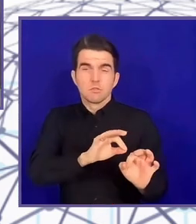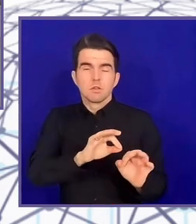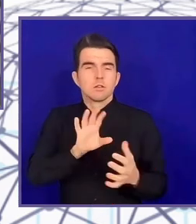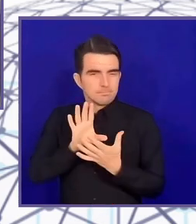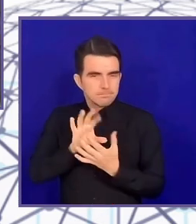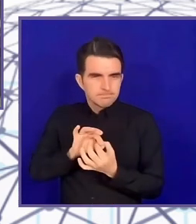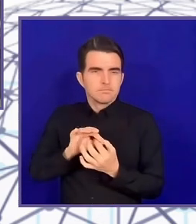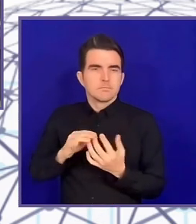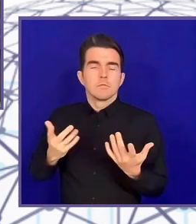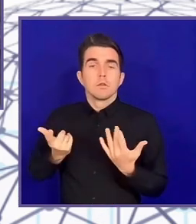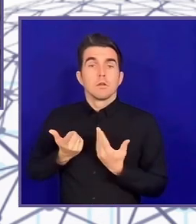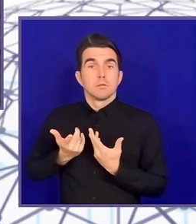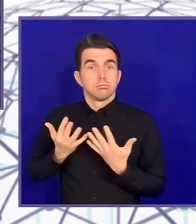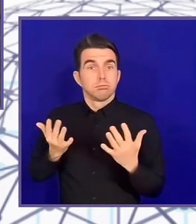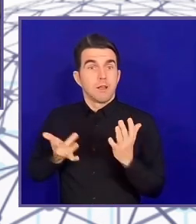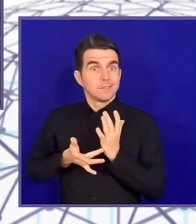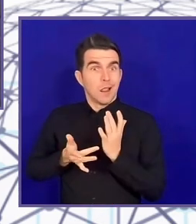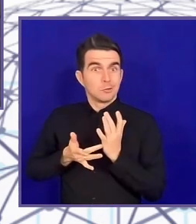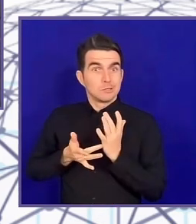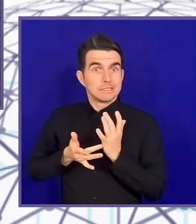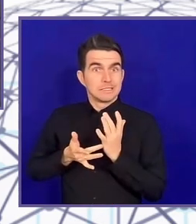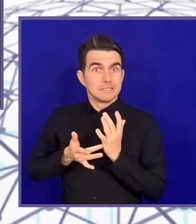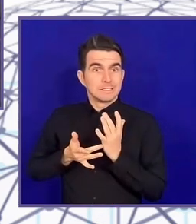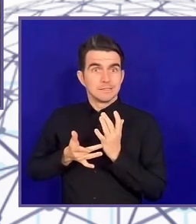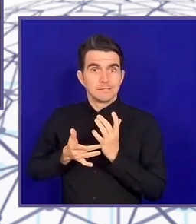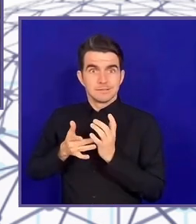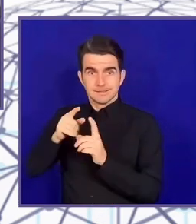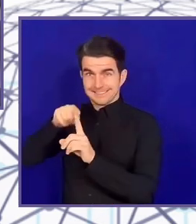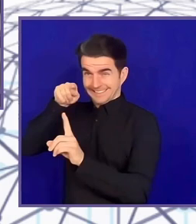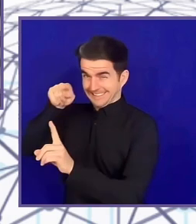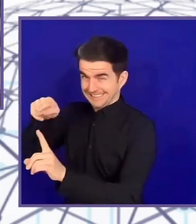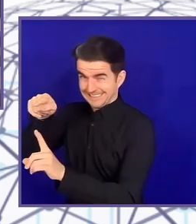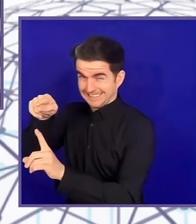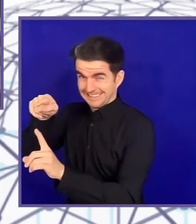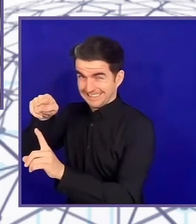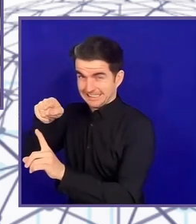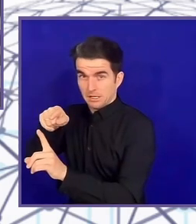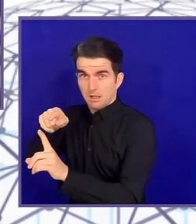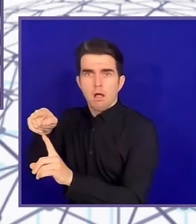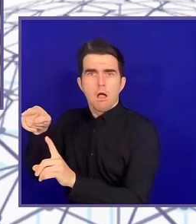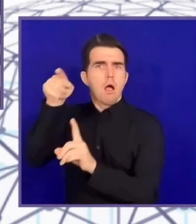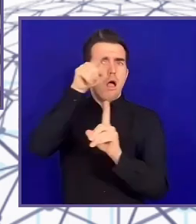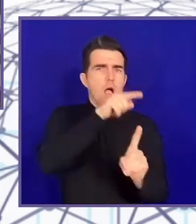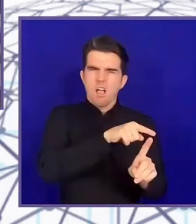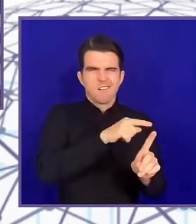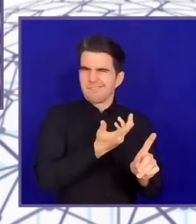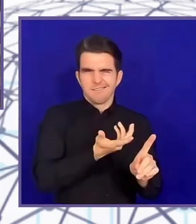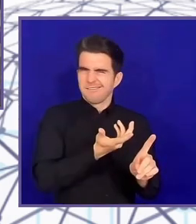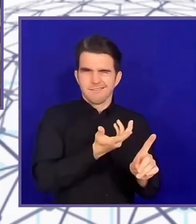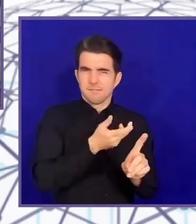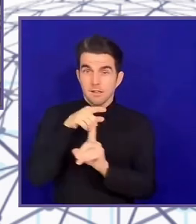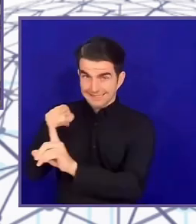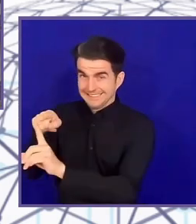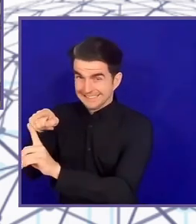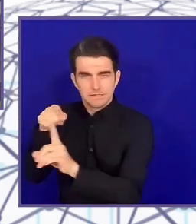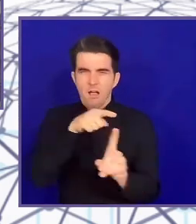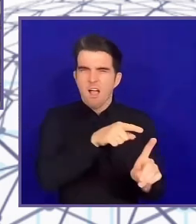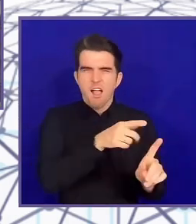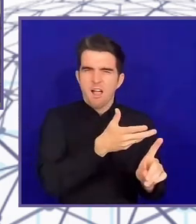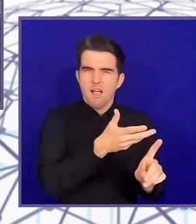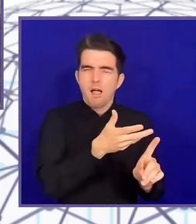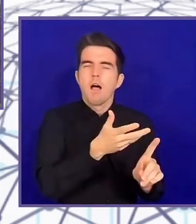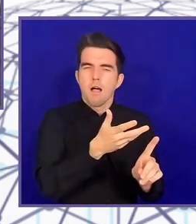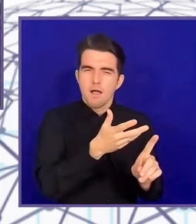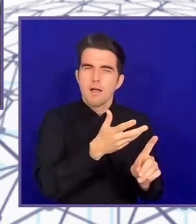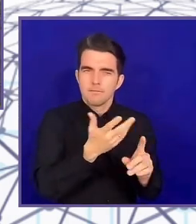works mostly, no matter where you get off a plane. I would argue that Anna's wheelchair would struggle